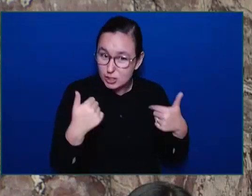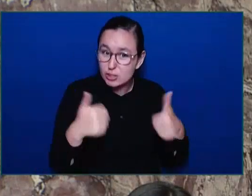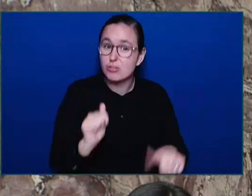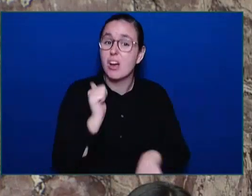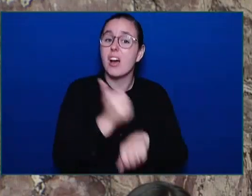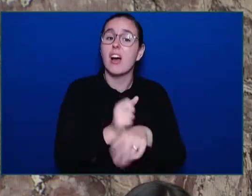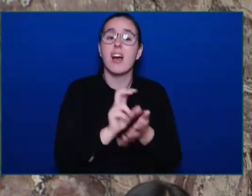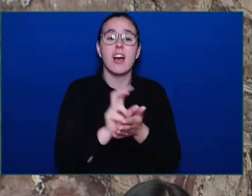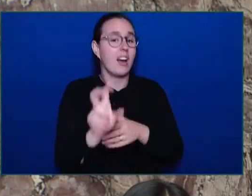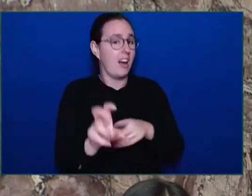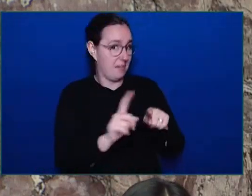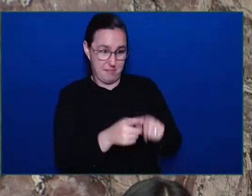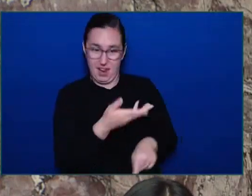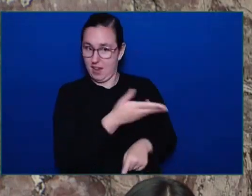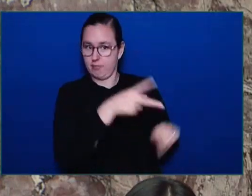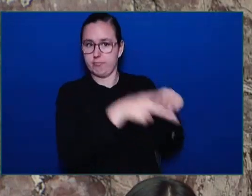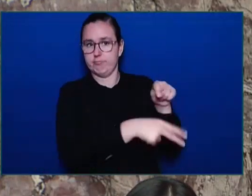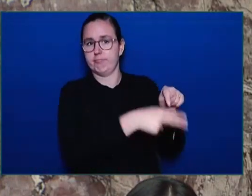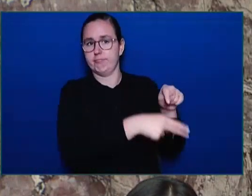allow it, Honourable Speaker.